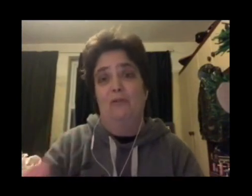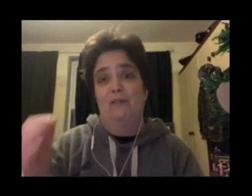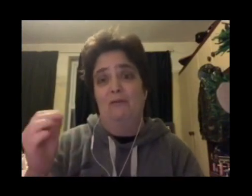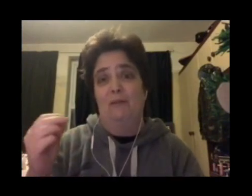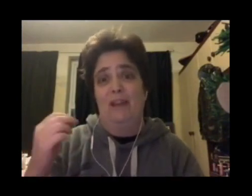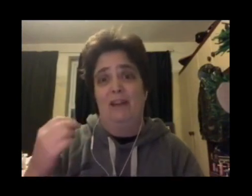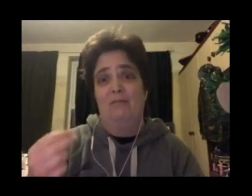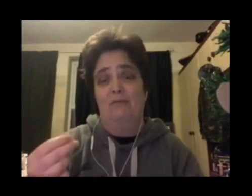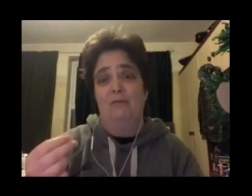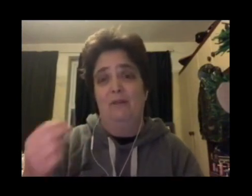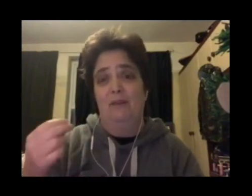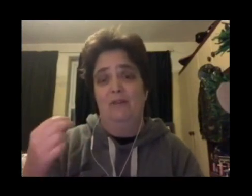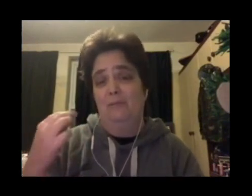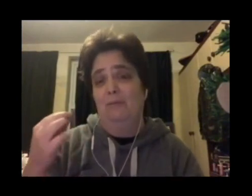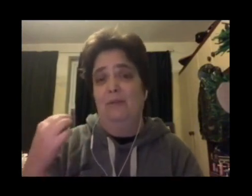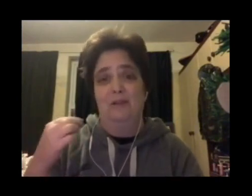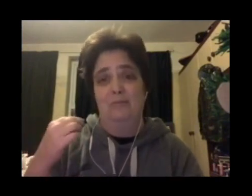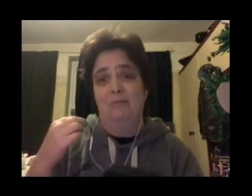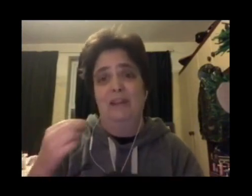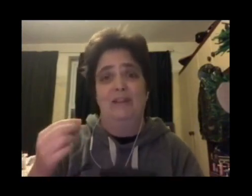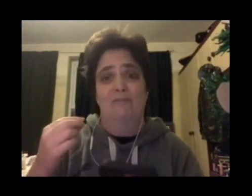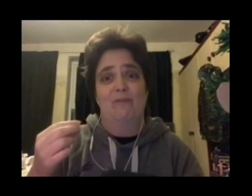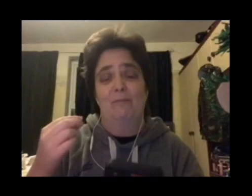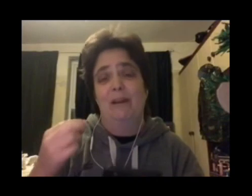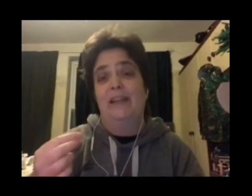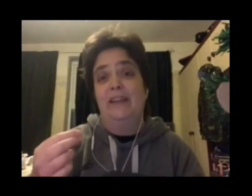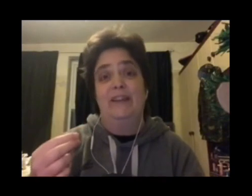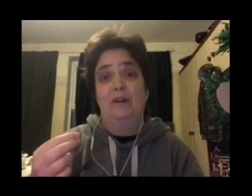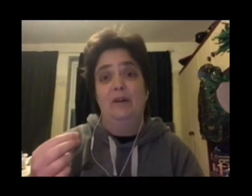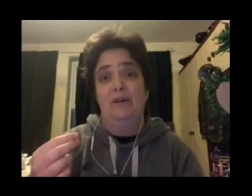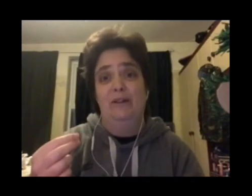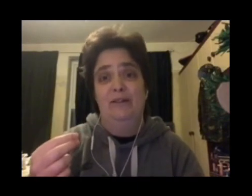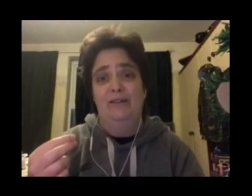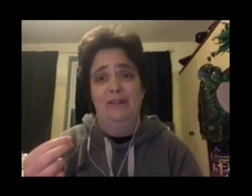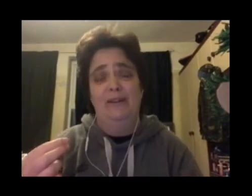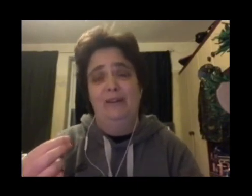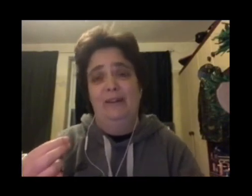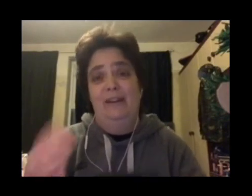was, it would be helpful because I'm probably just being a complete idiot.